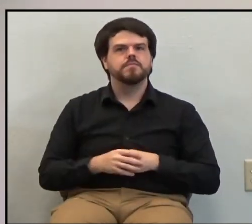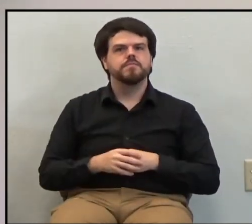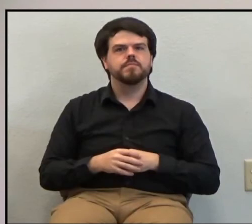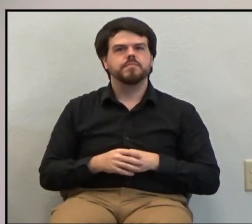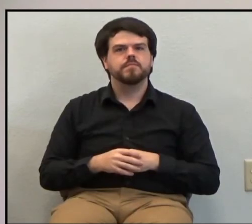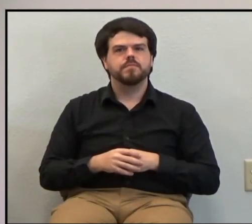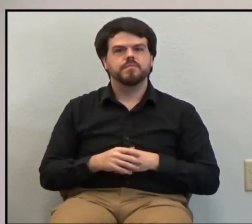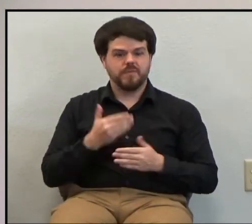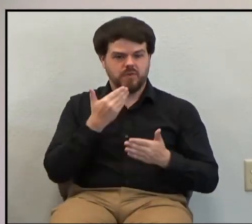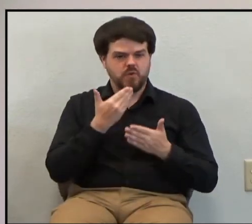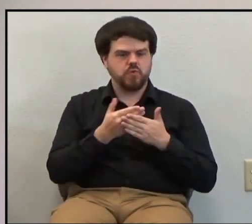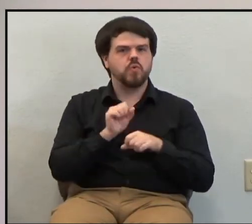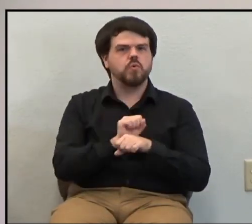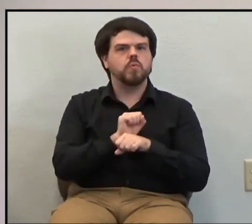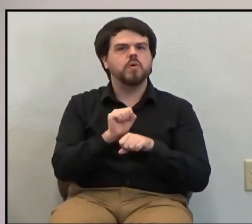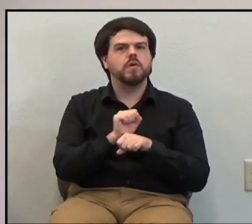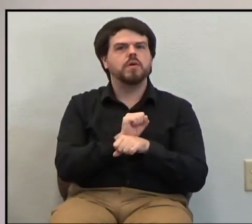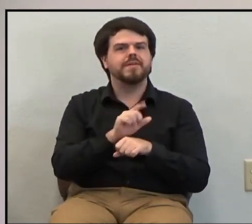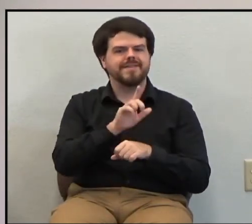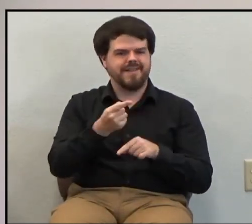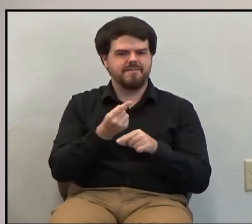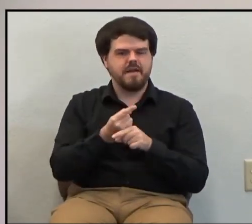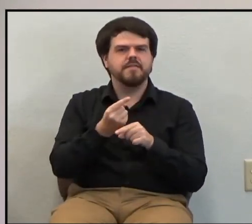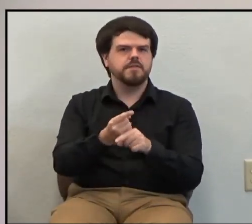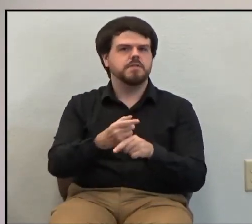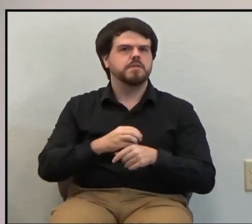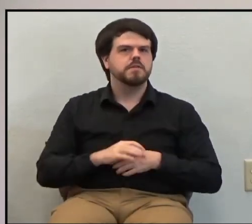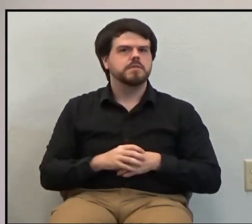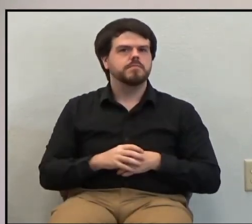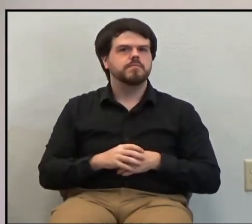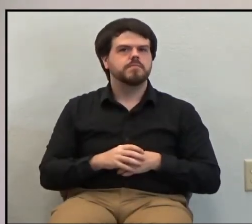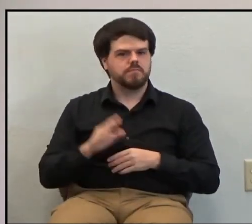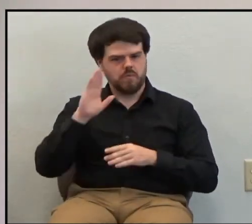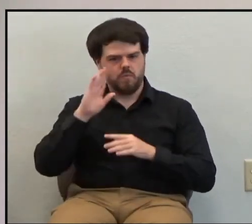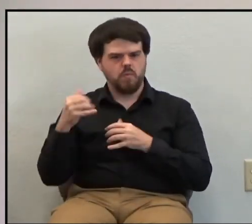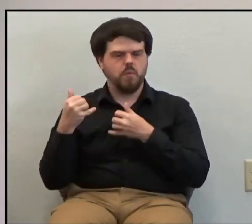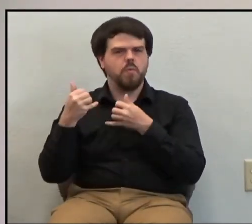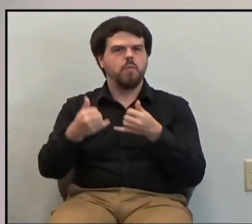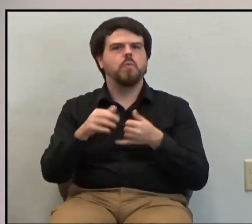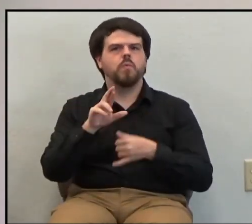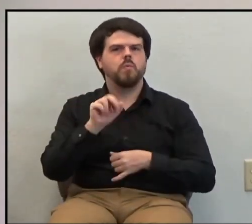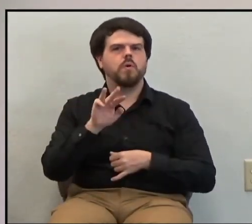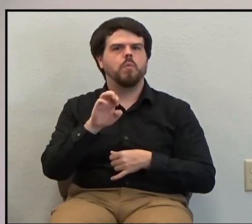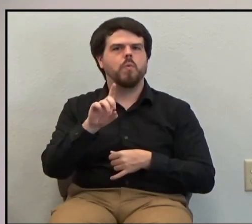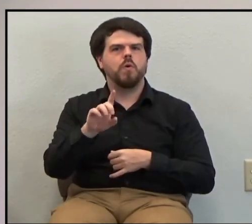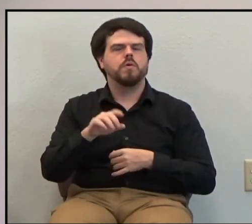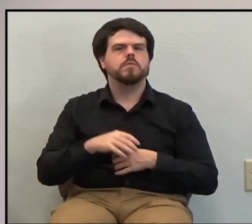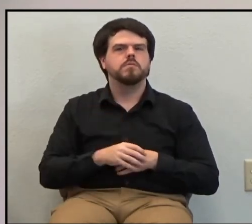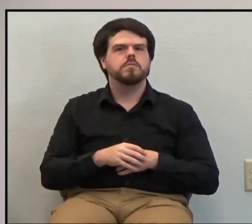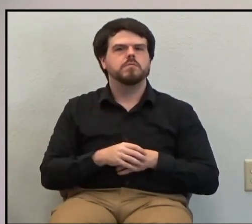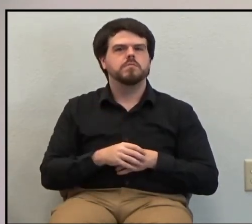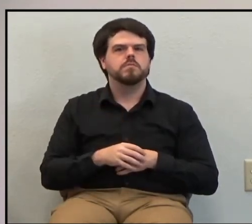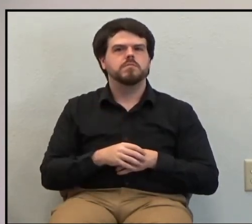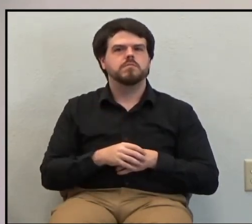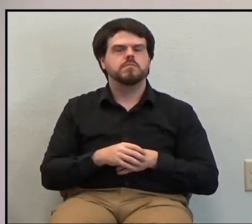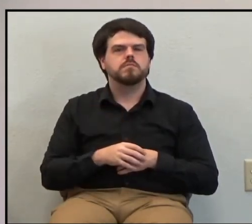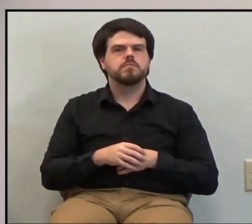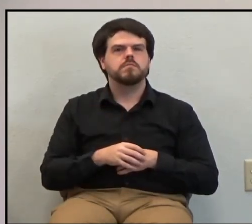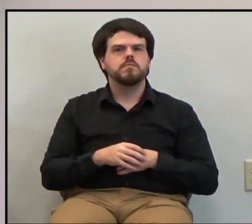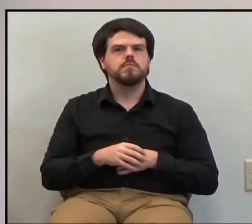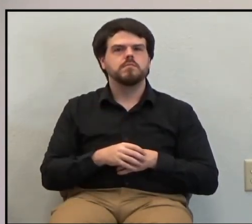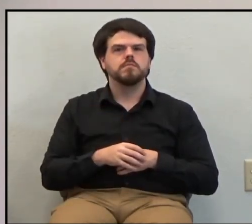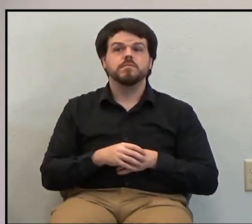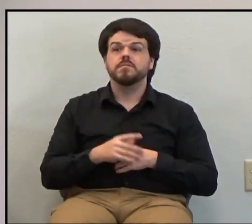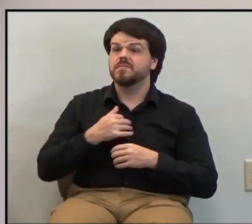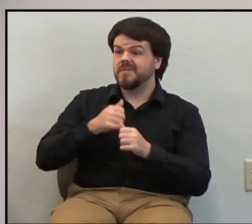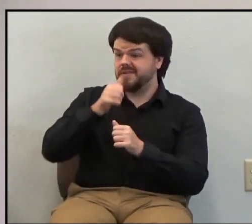their good work, all their faithfulness will be rewarded and they will say, the